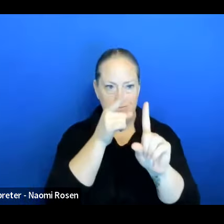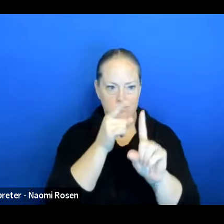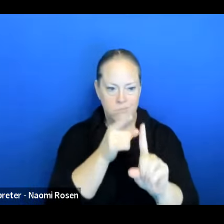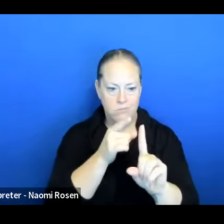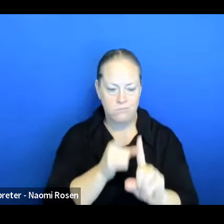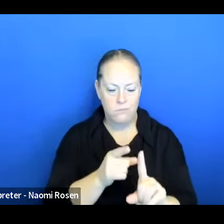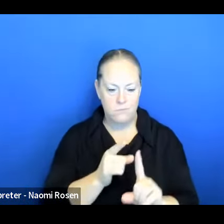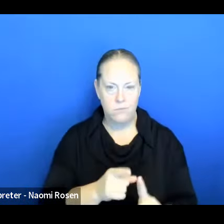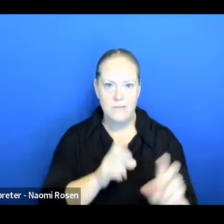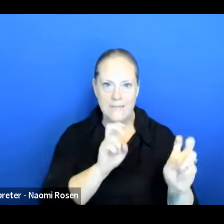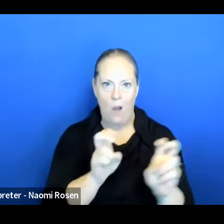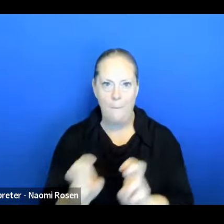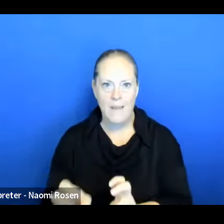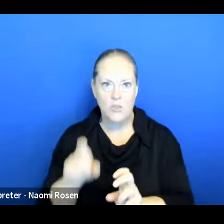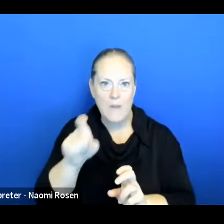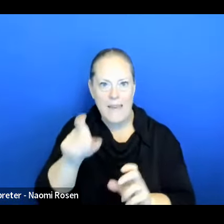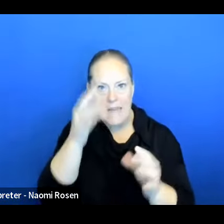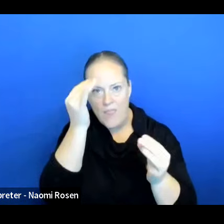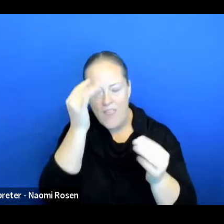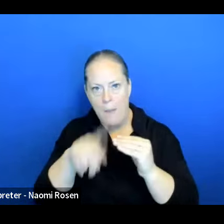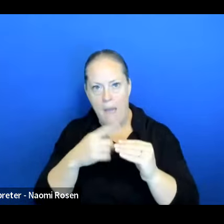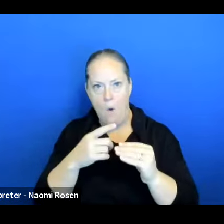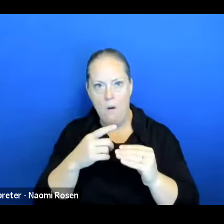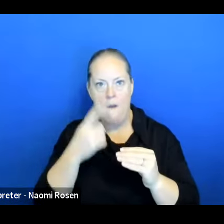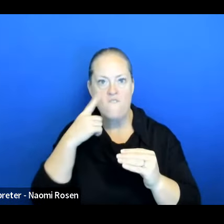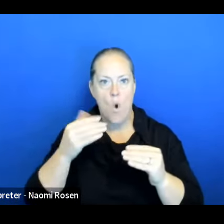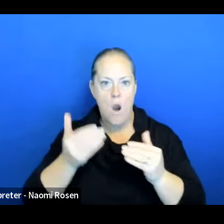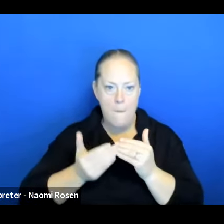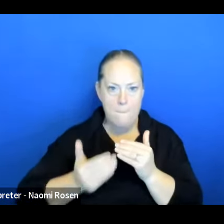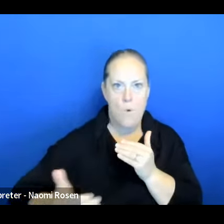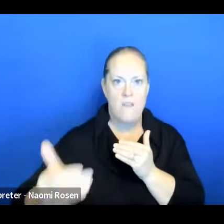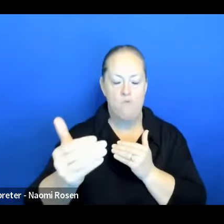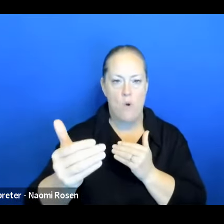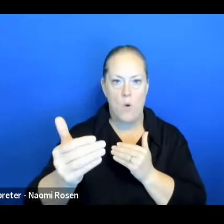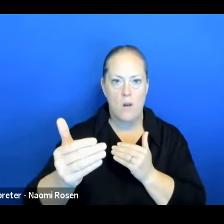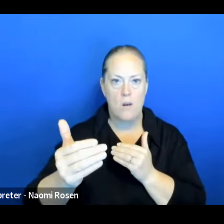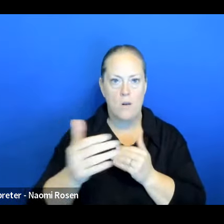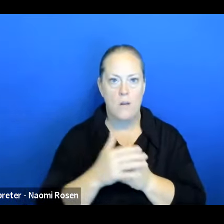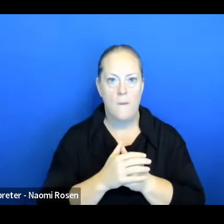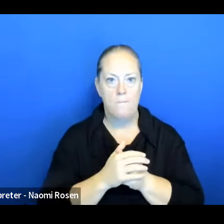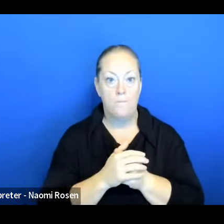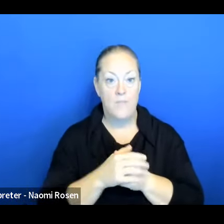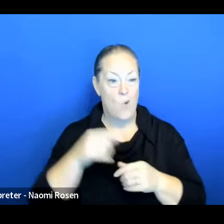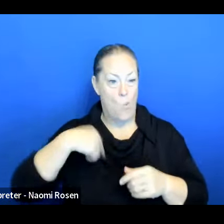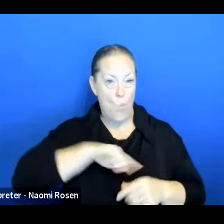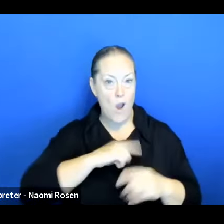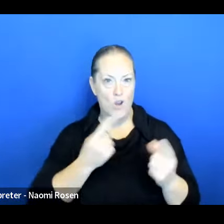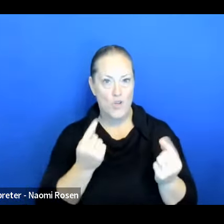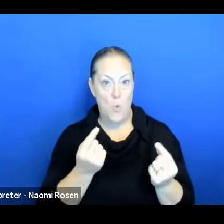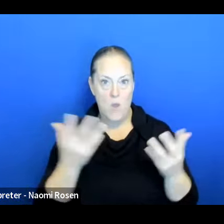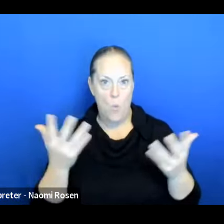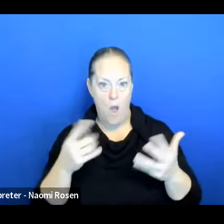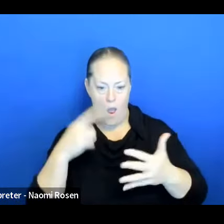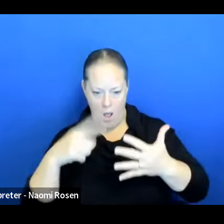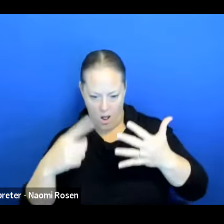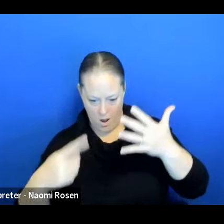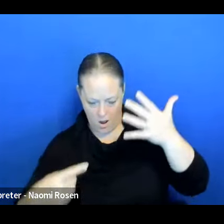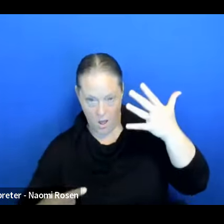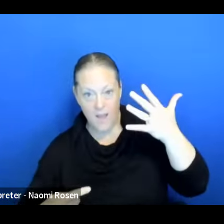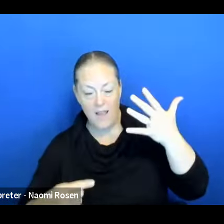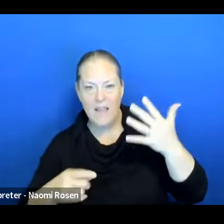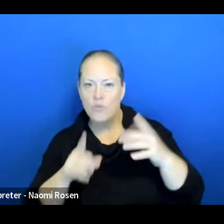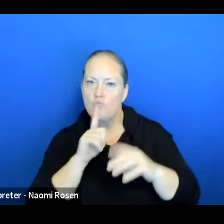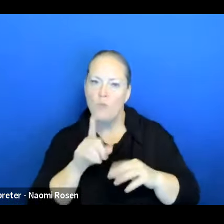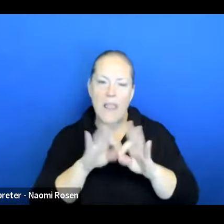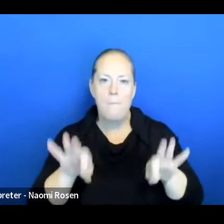moving forward. This is what we're doing. And more of this is important for it to be a real thing